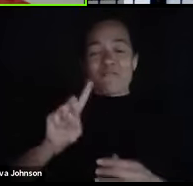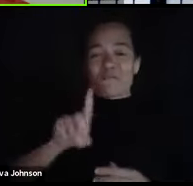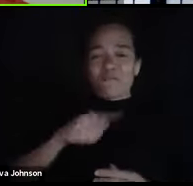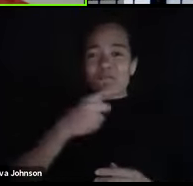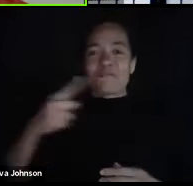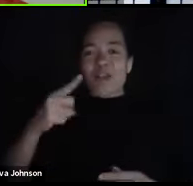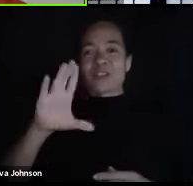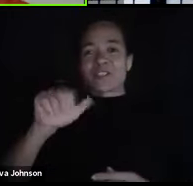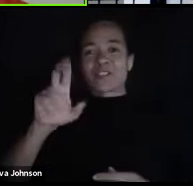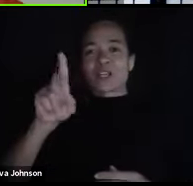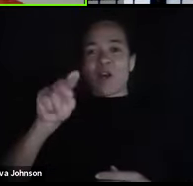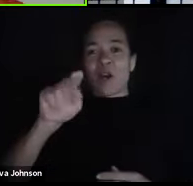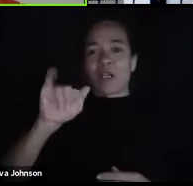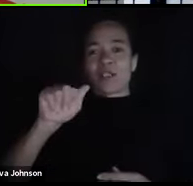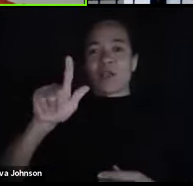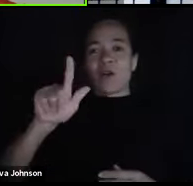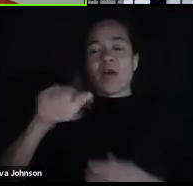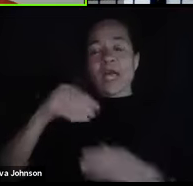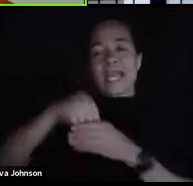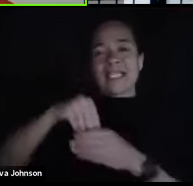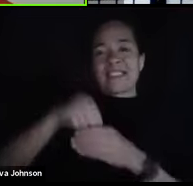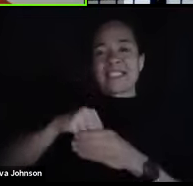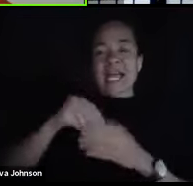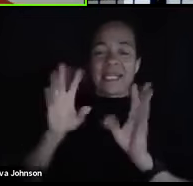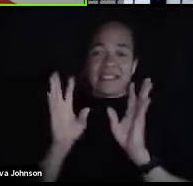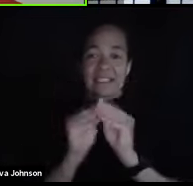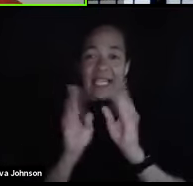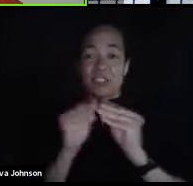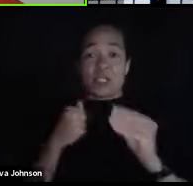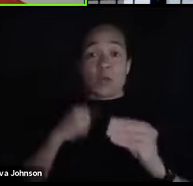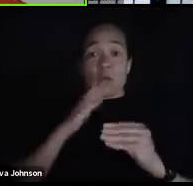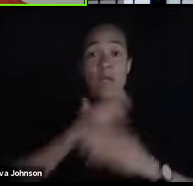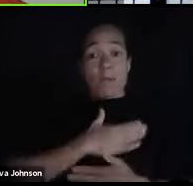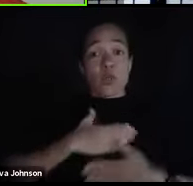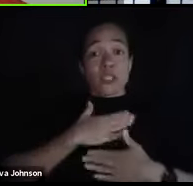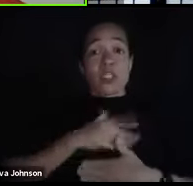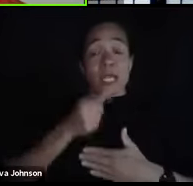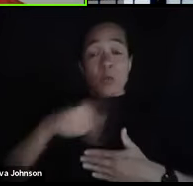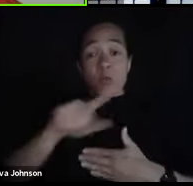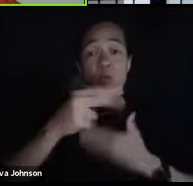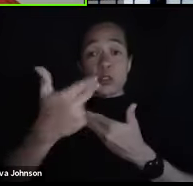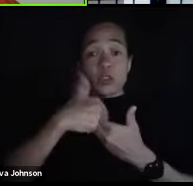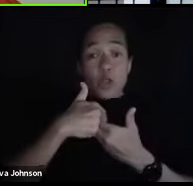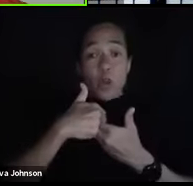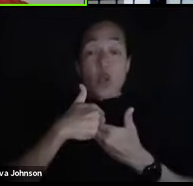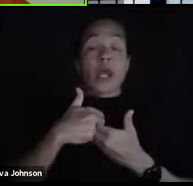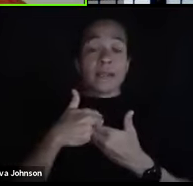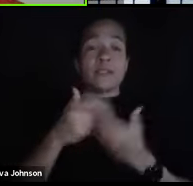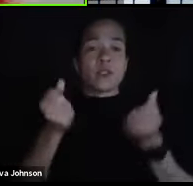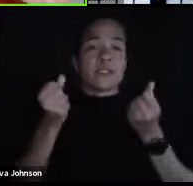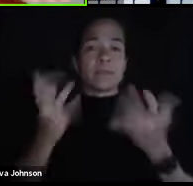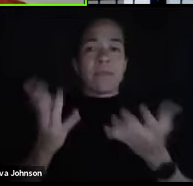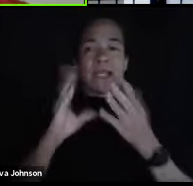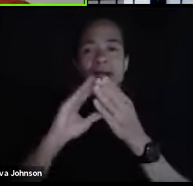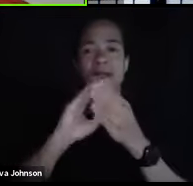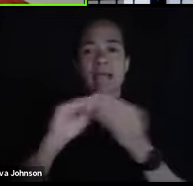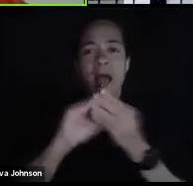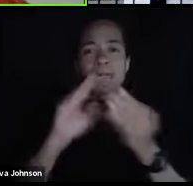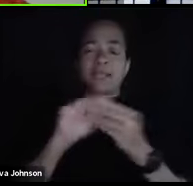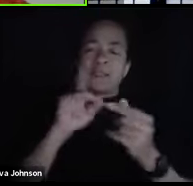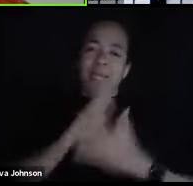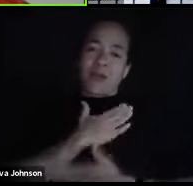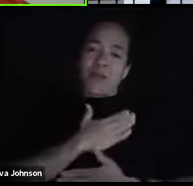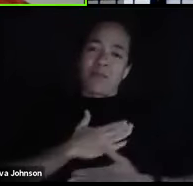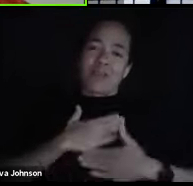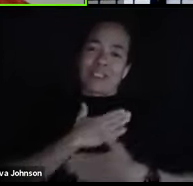Series session. So we appreciate you all joining us, Dr. Ross. I can't even tell you how many comments there are that are so appreciative of